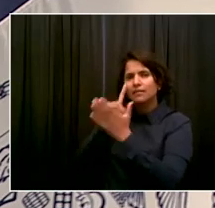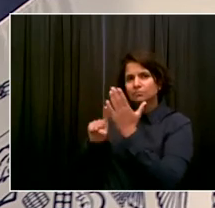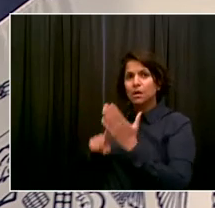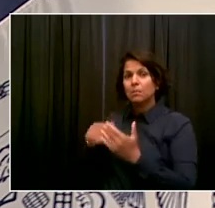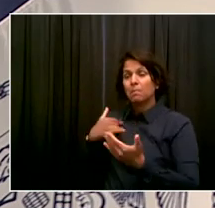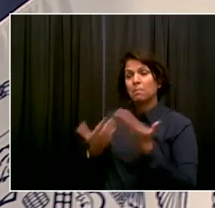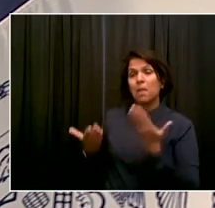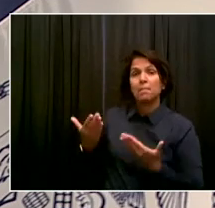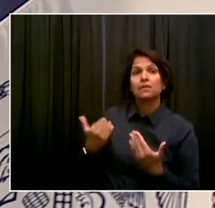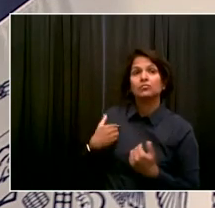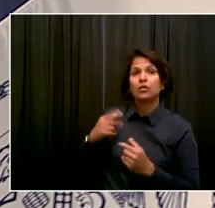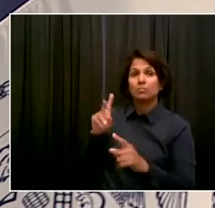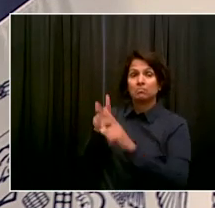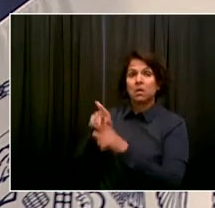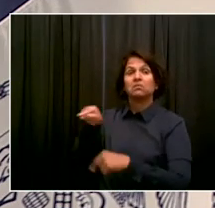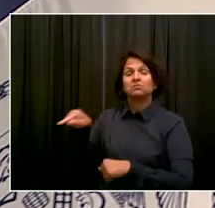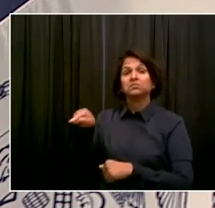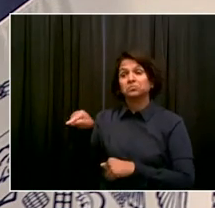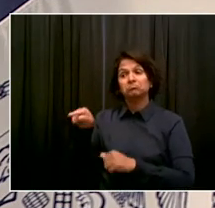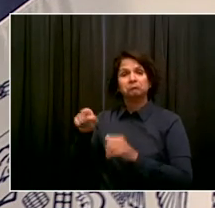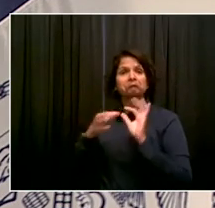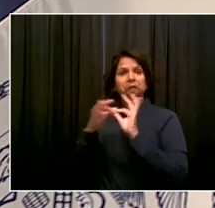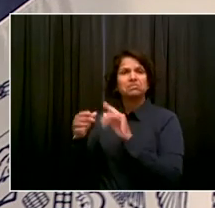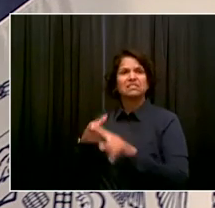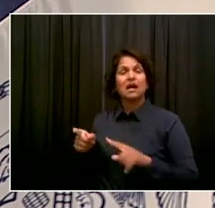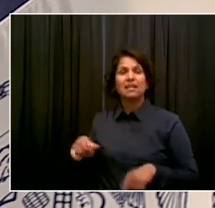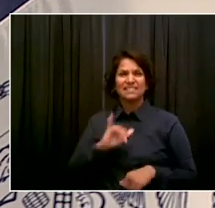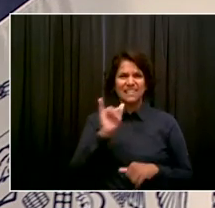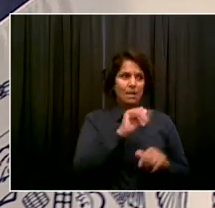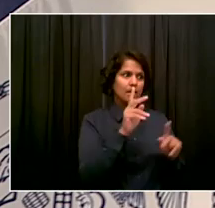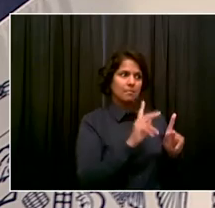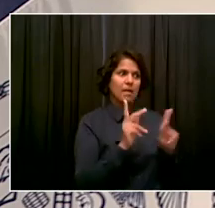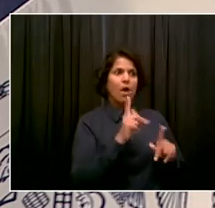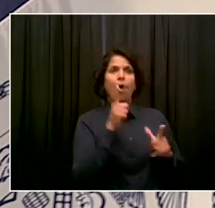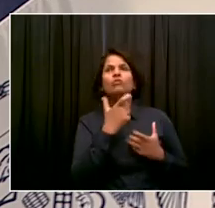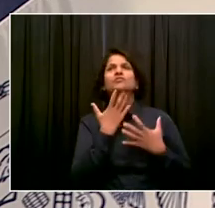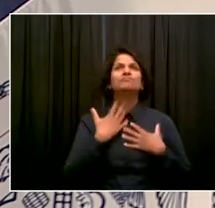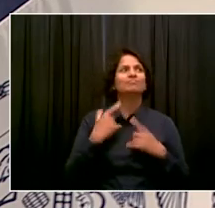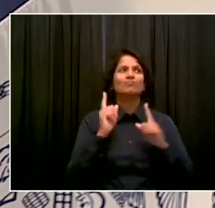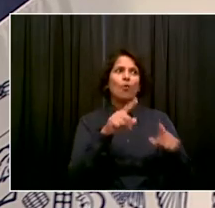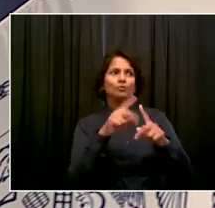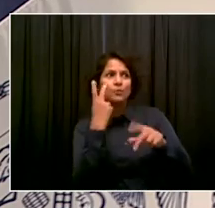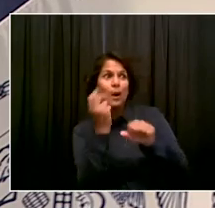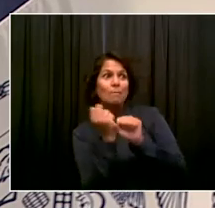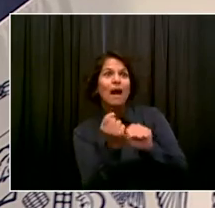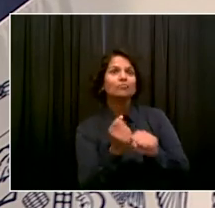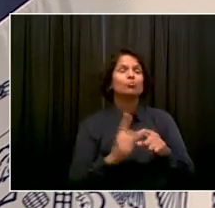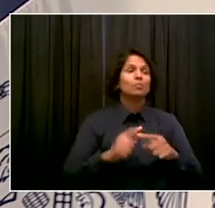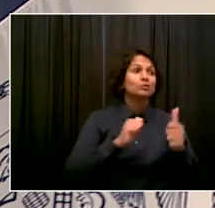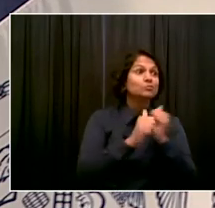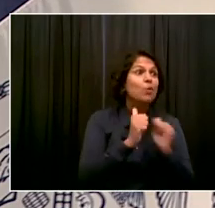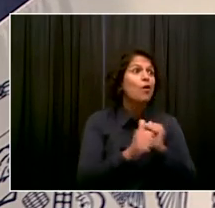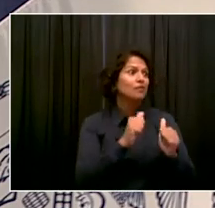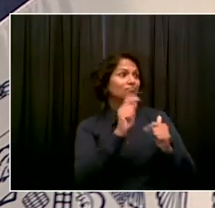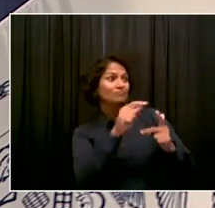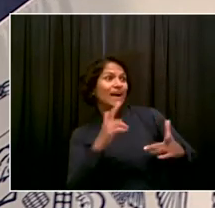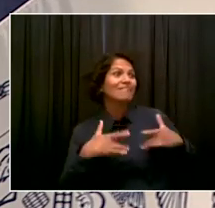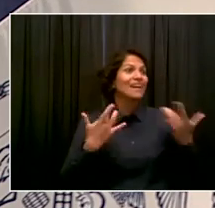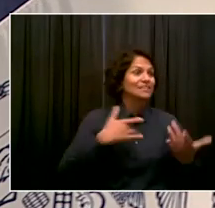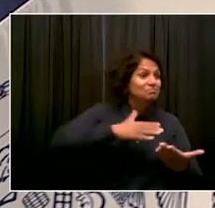But this was the right place to begin and a place where I think we're going to have a particularly profound impact. Go ahead, Nolan.